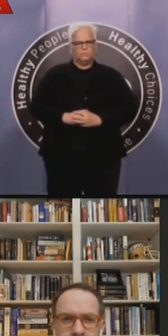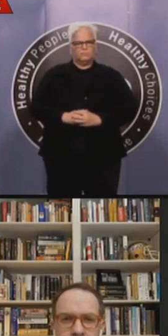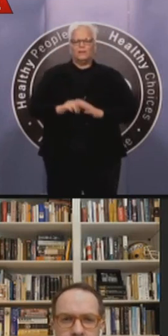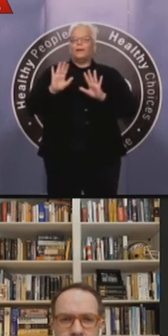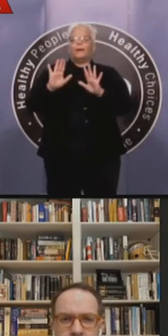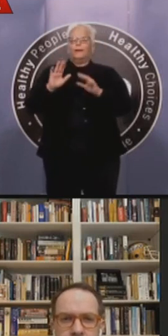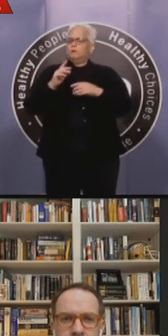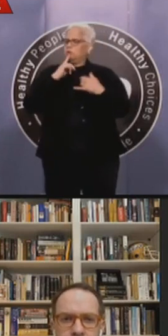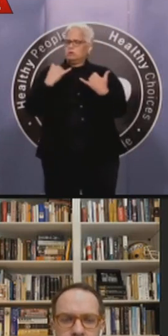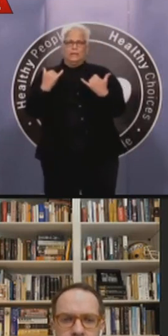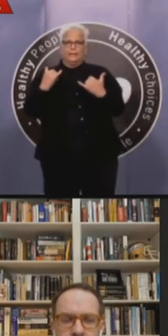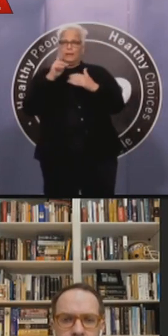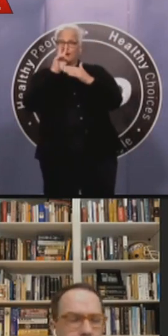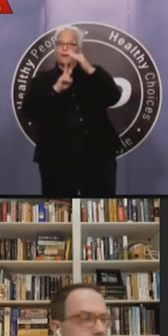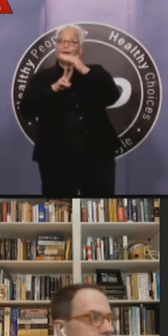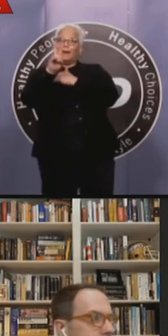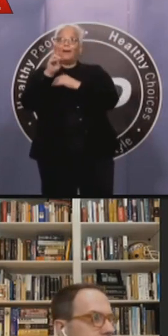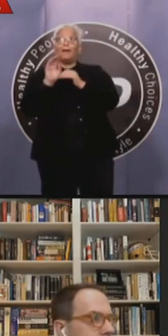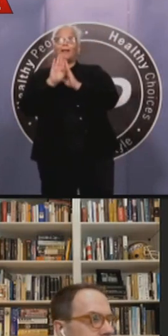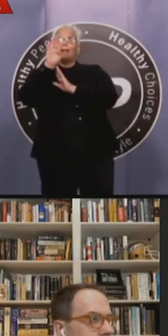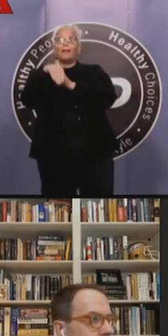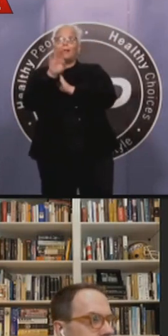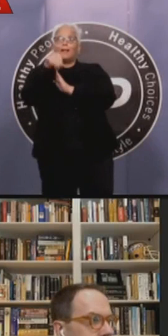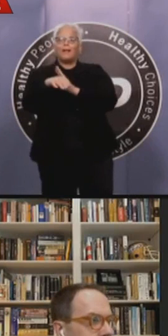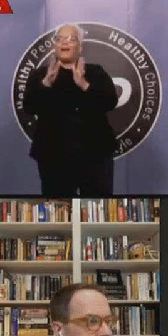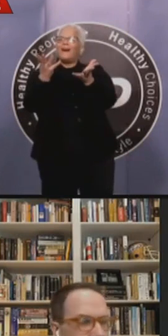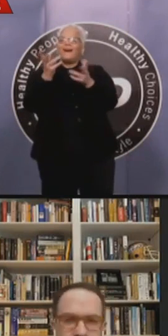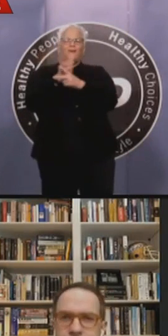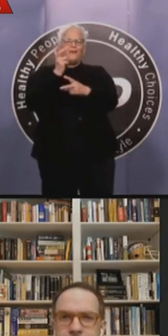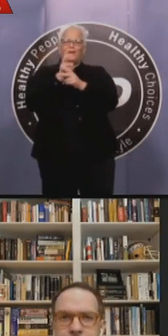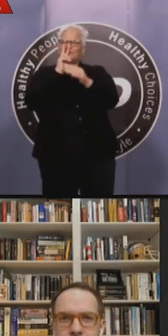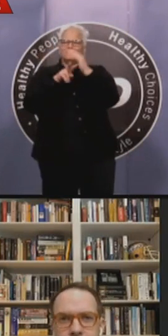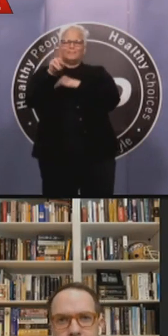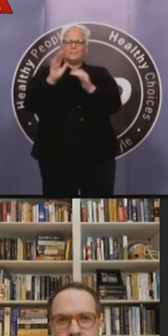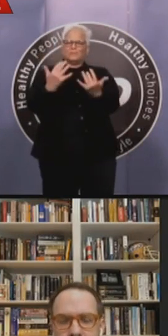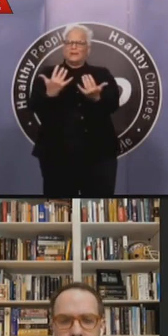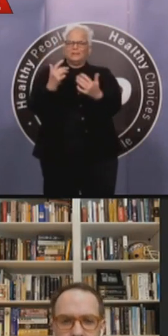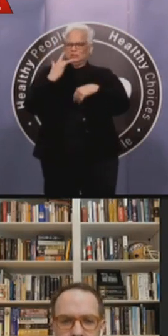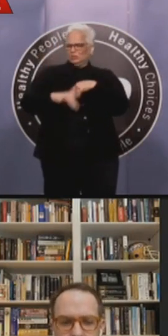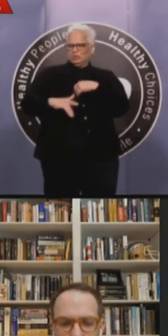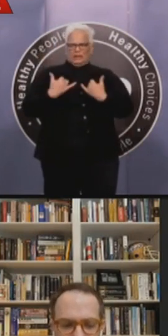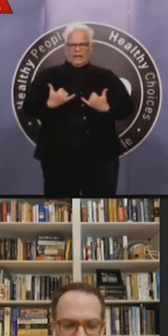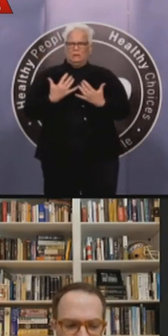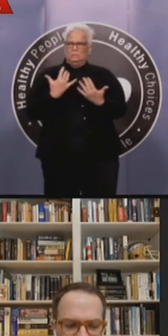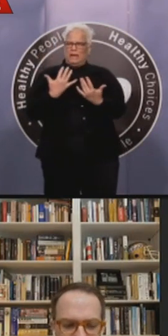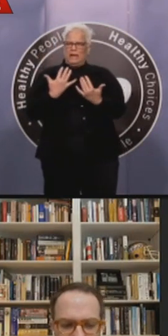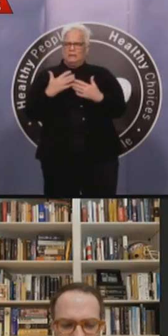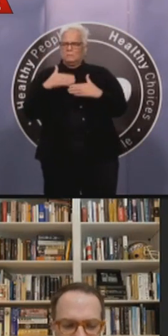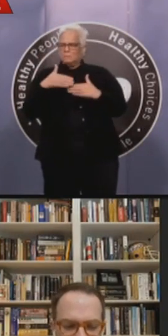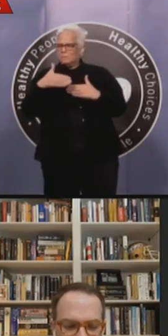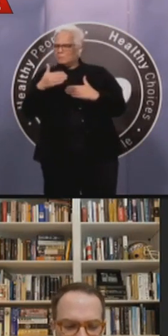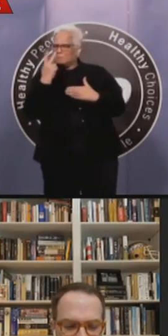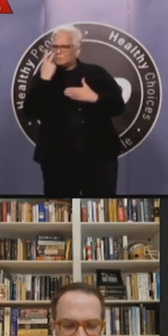the disease pathology behind this virus. So we are, and that's I think one of the reasons why we're trying to project so accurately so that we do get the right